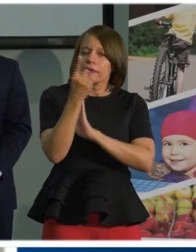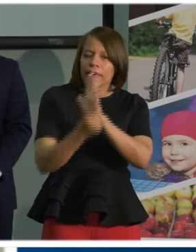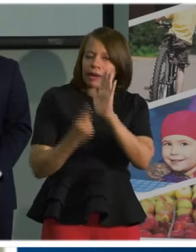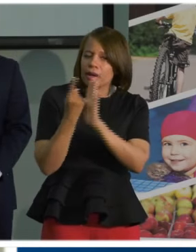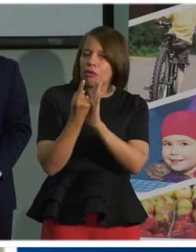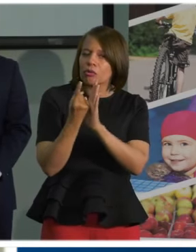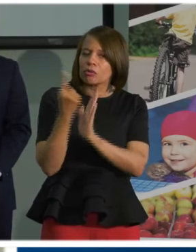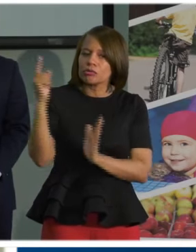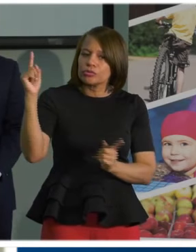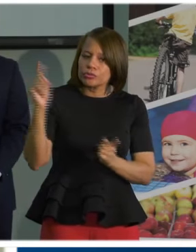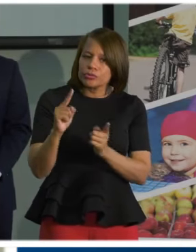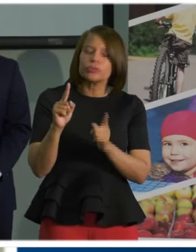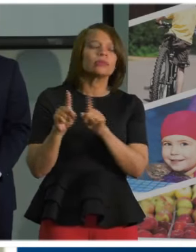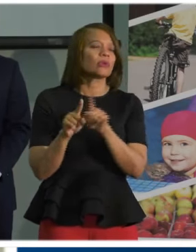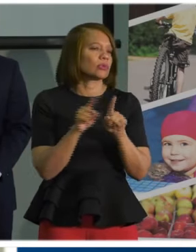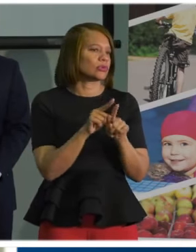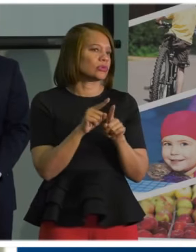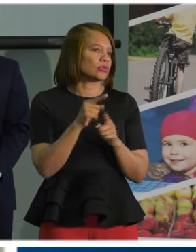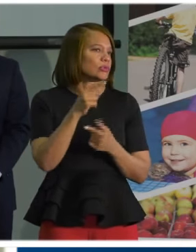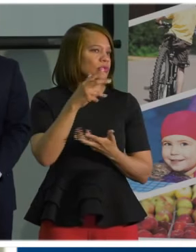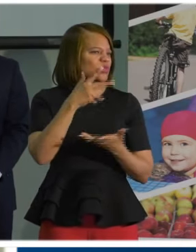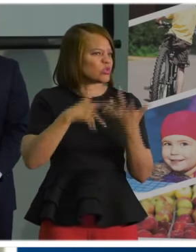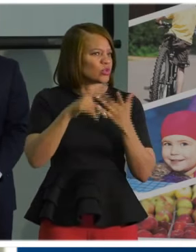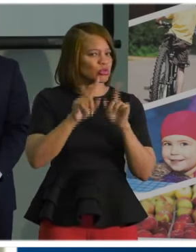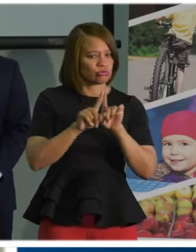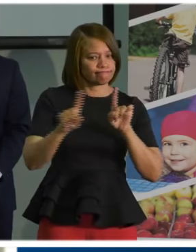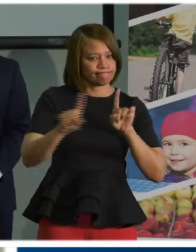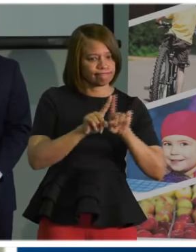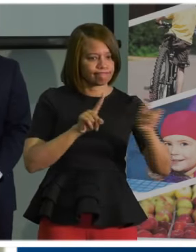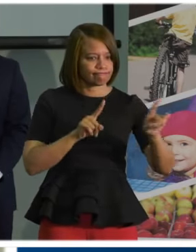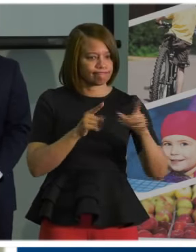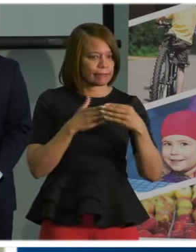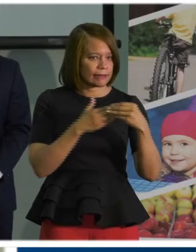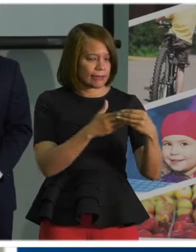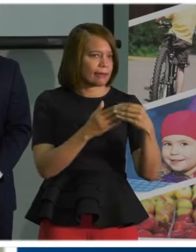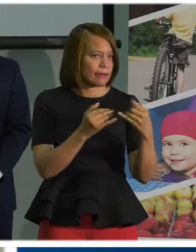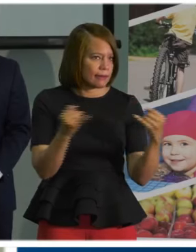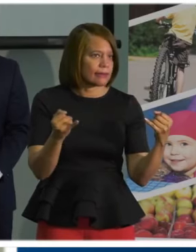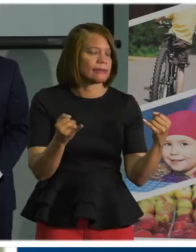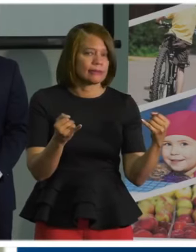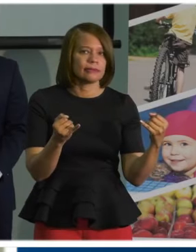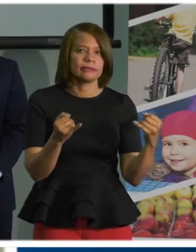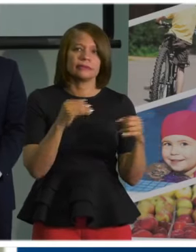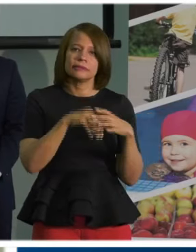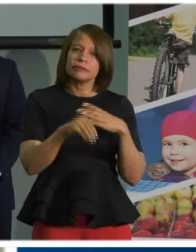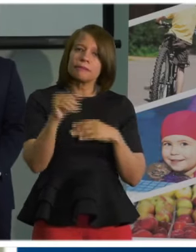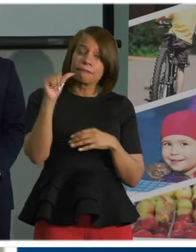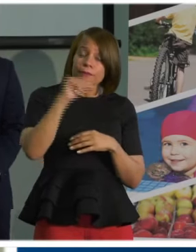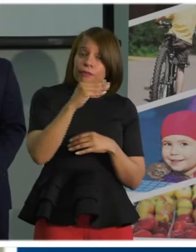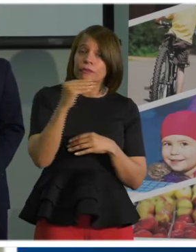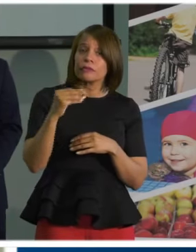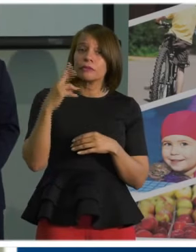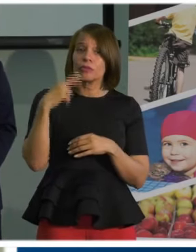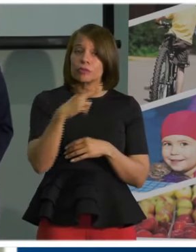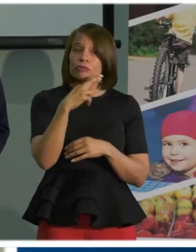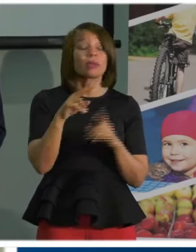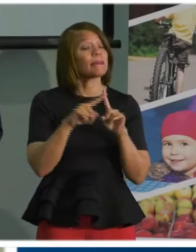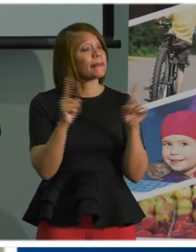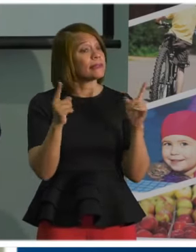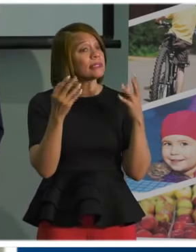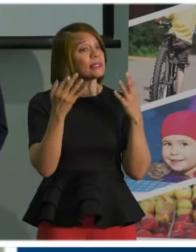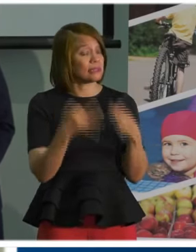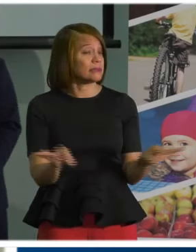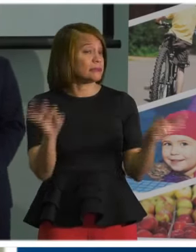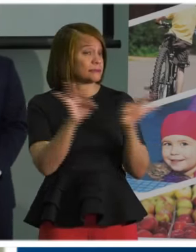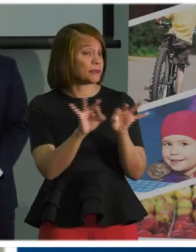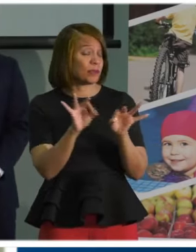distancing guidelines, uh, in bars and, in restaurants. Uh, but I think it's important for folks to know that,